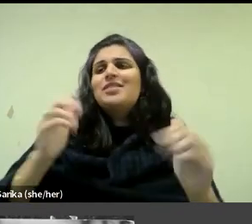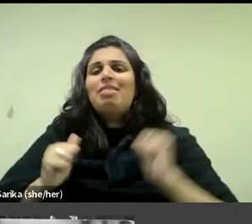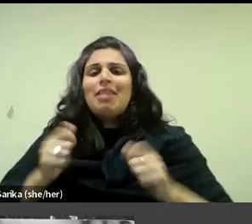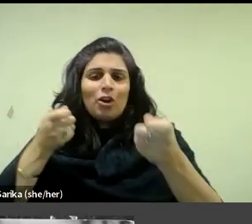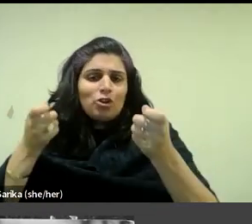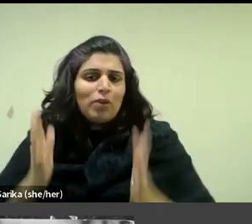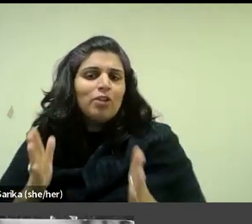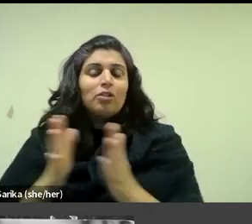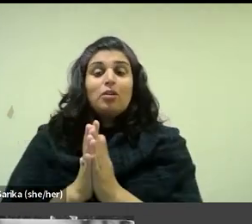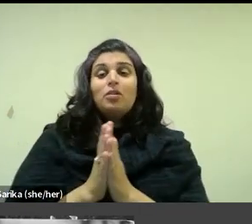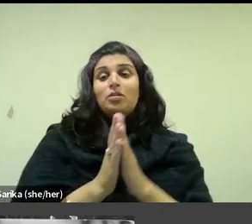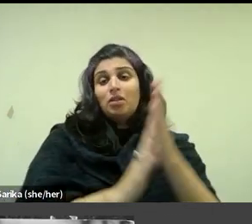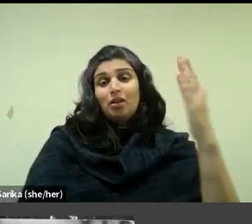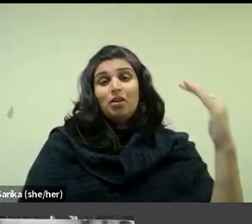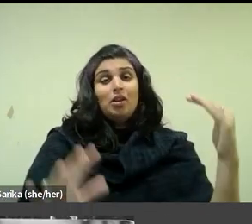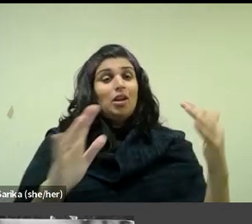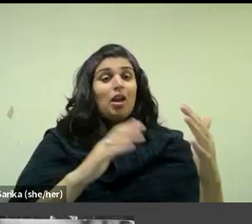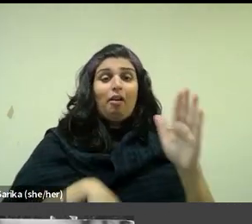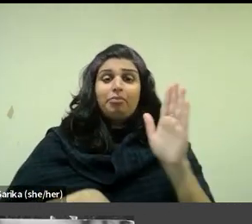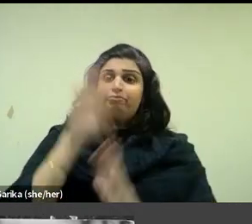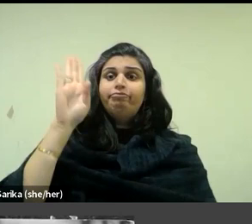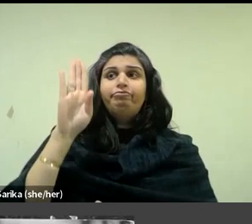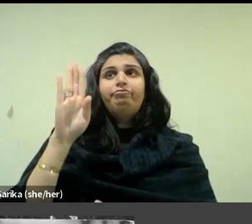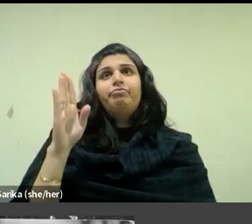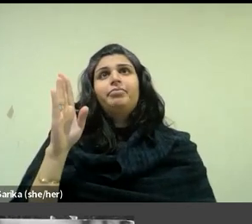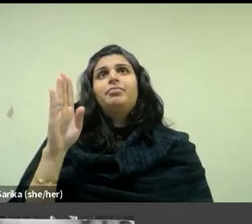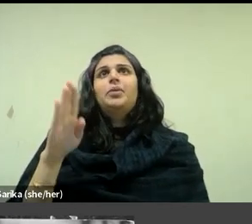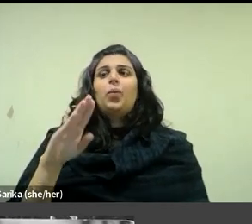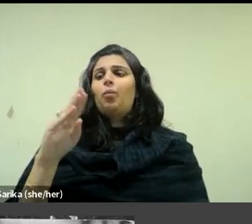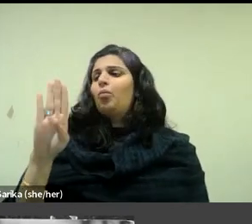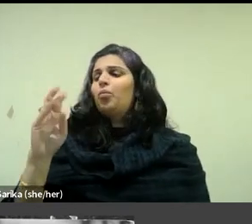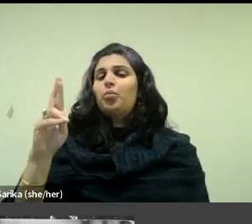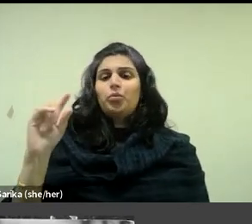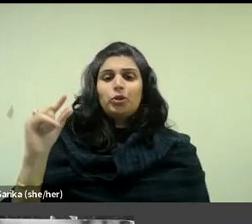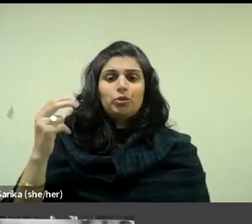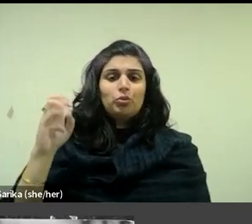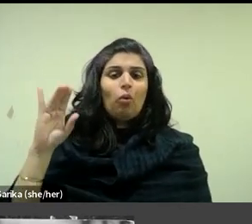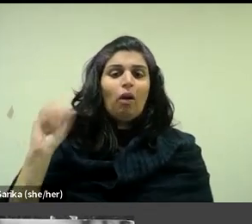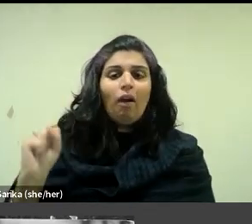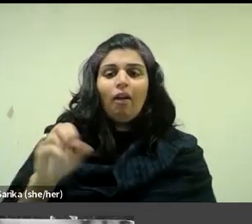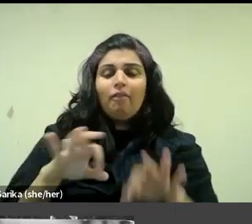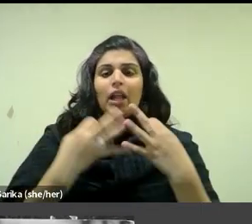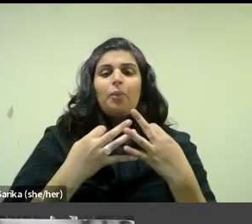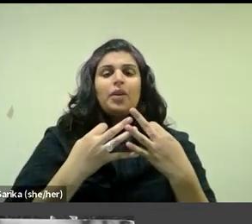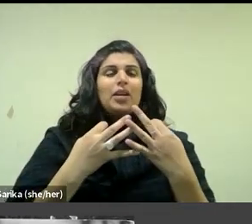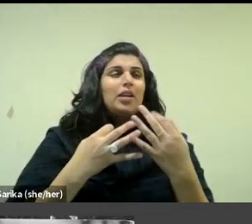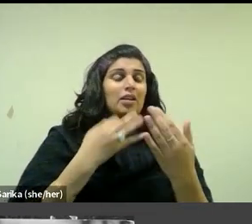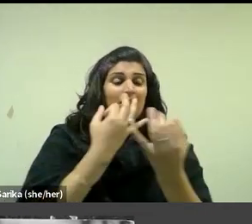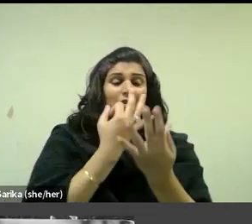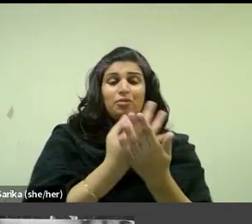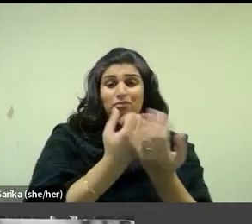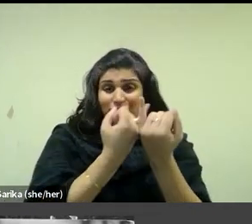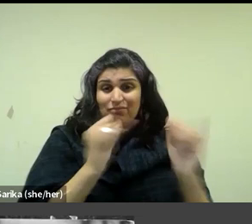and who in the main had grown up in bourgeois families marked by greater financial independence than the pretty